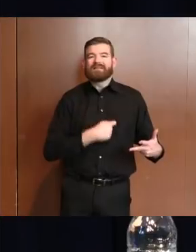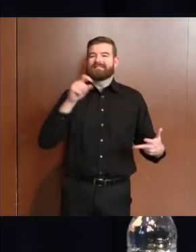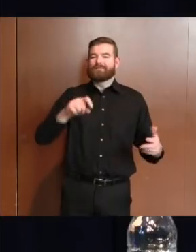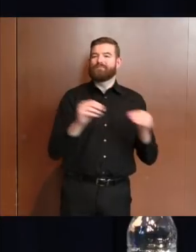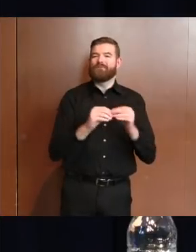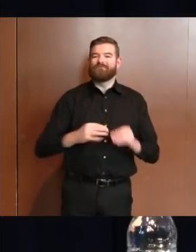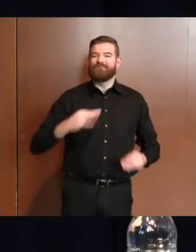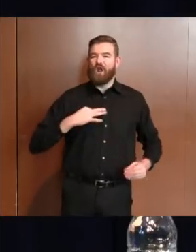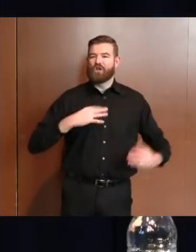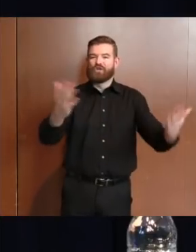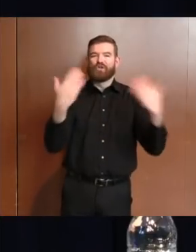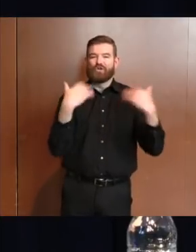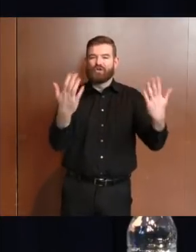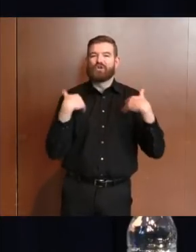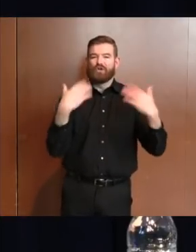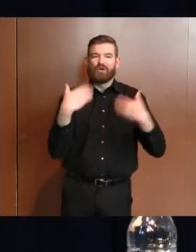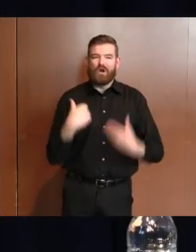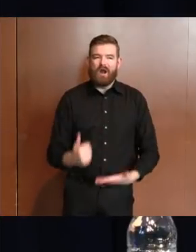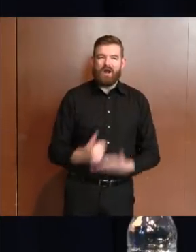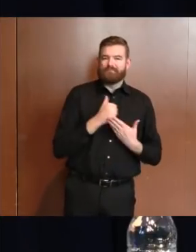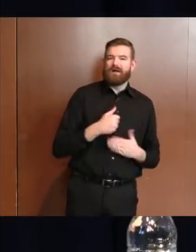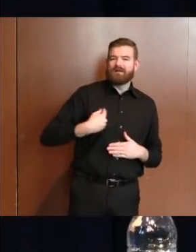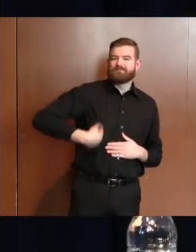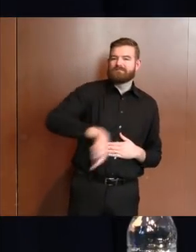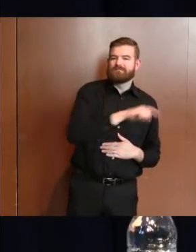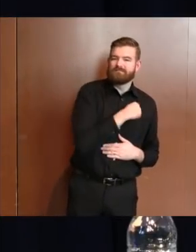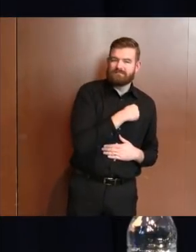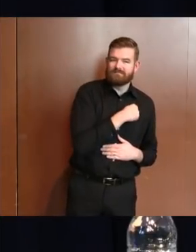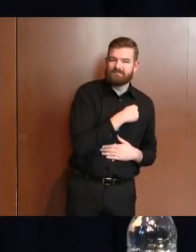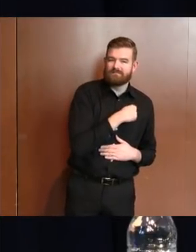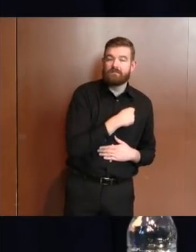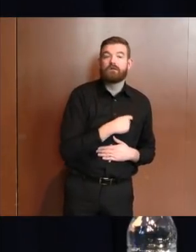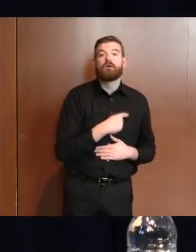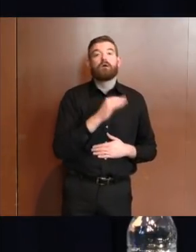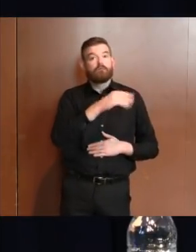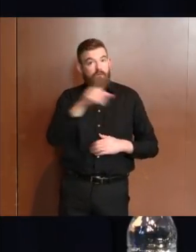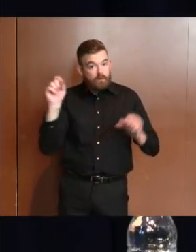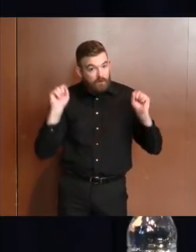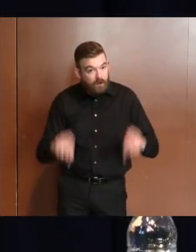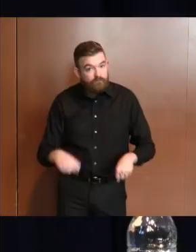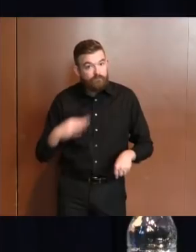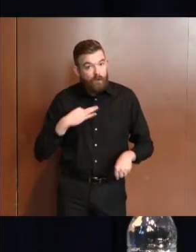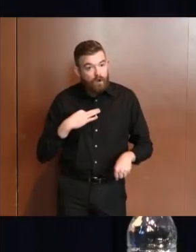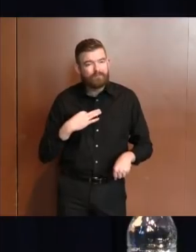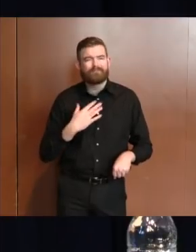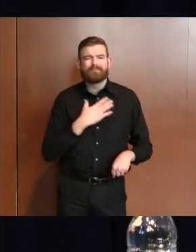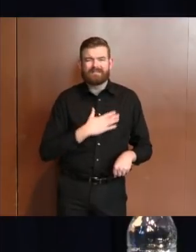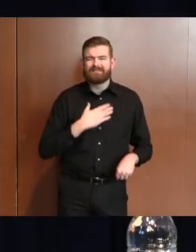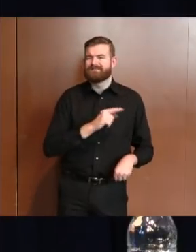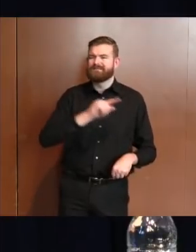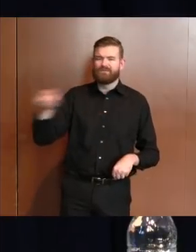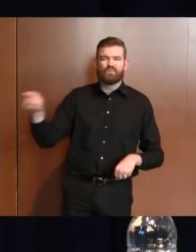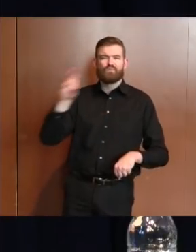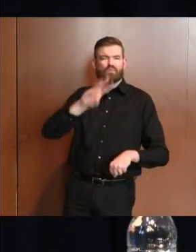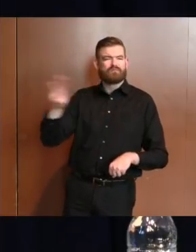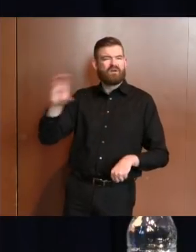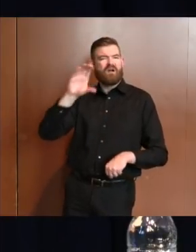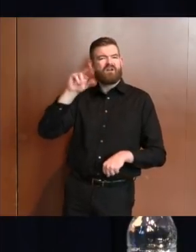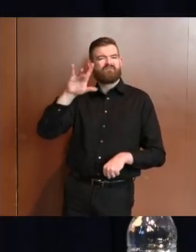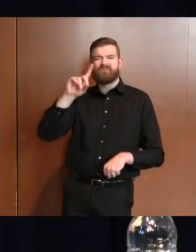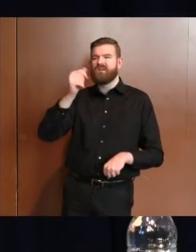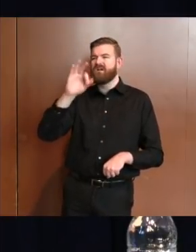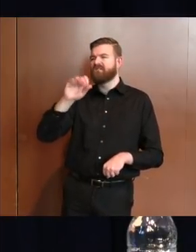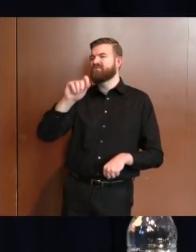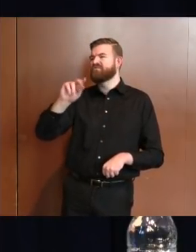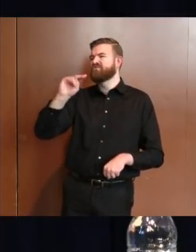We need volunteers to assist us in this effort. If you can volunteer, please visit COVID-19.nj.gov